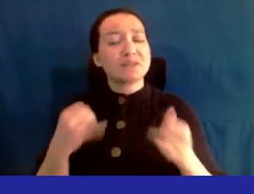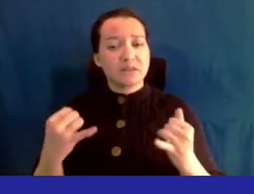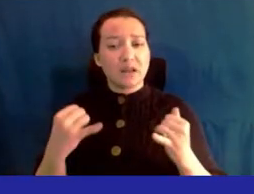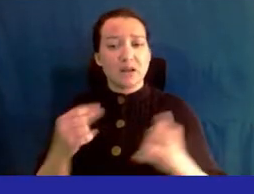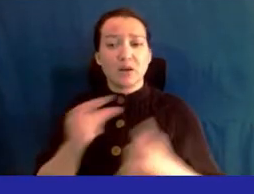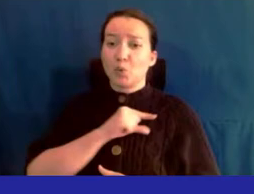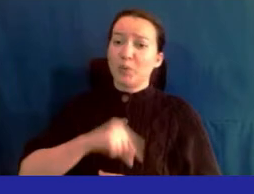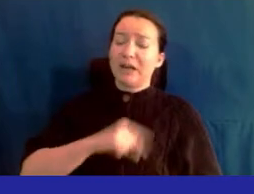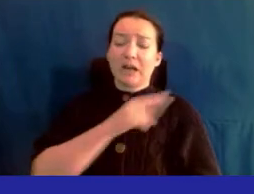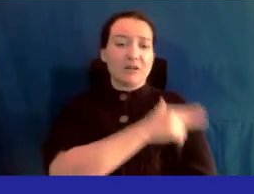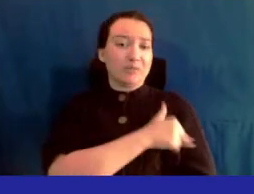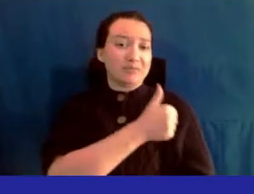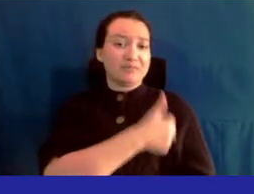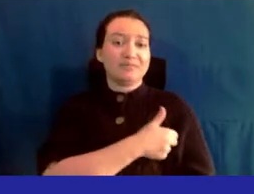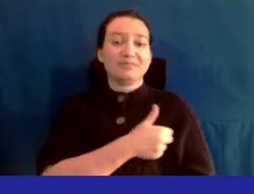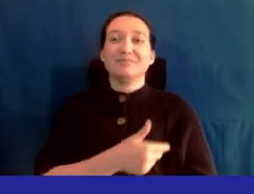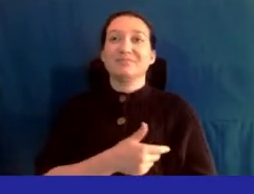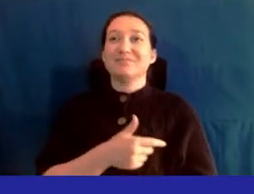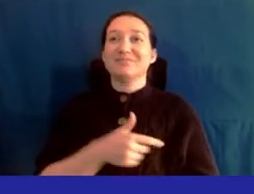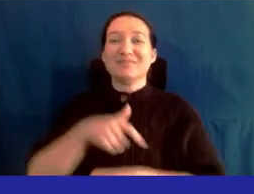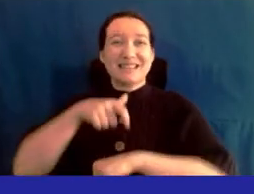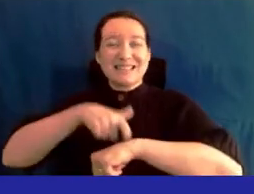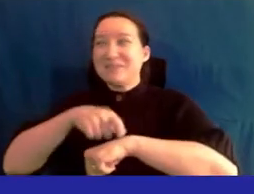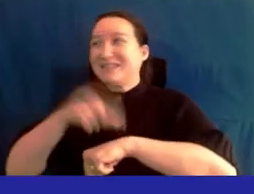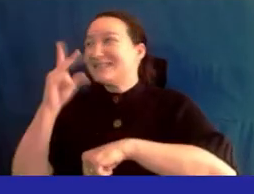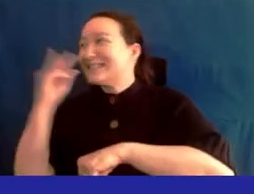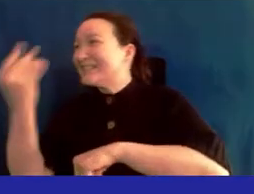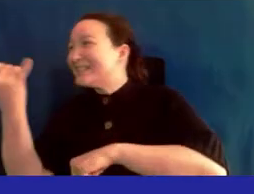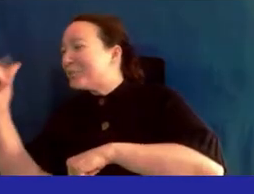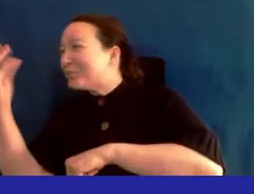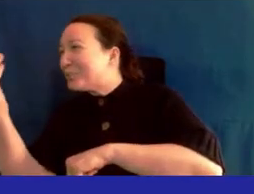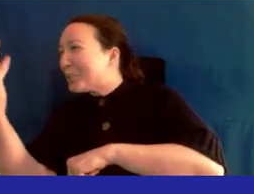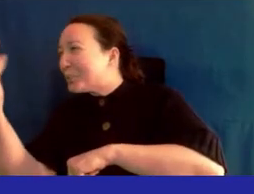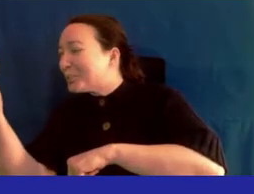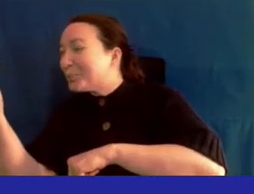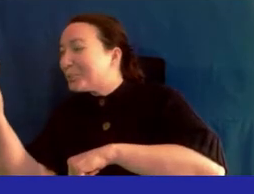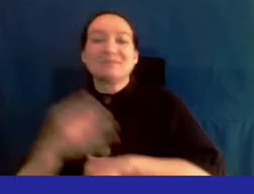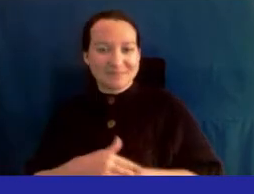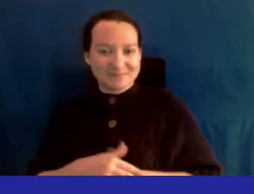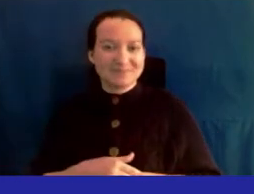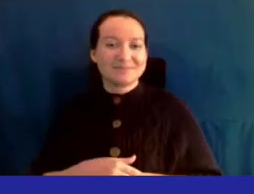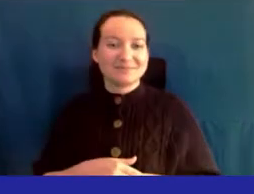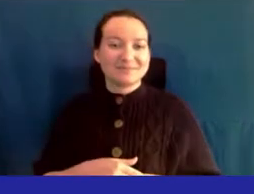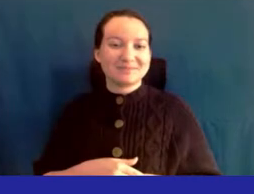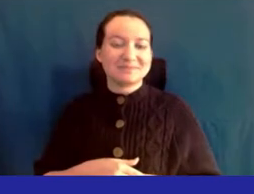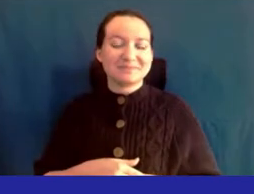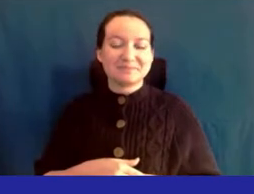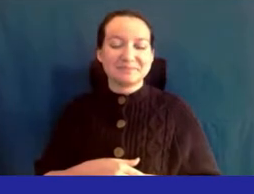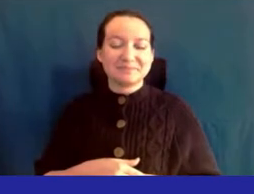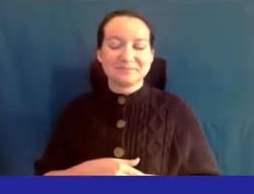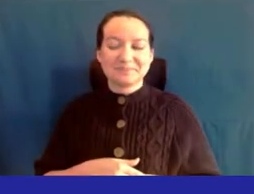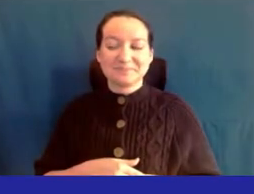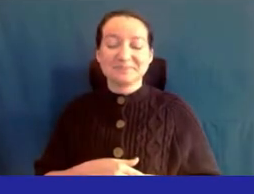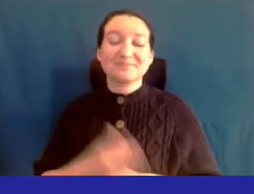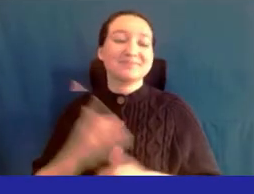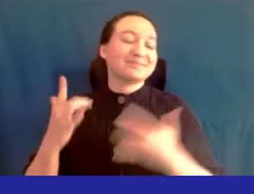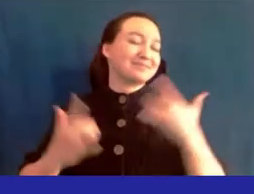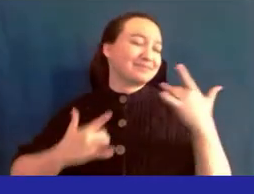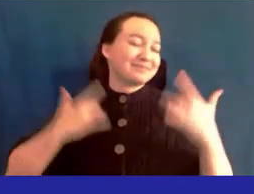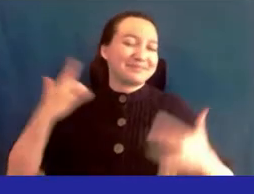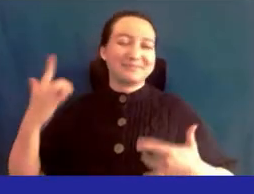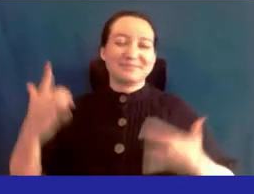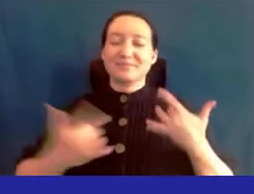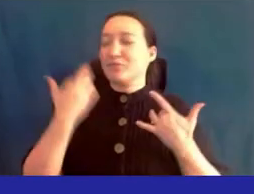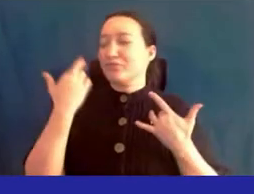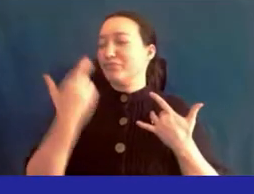Queens Hospital, and I'm watching my time. I see yellow. So I am so excited because